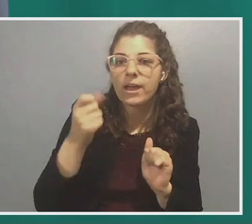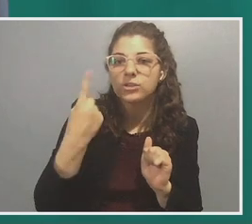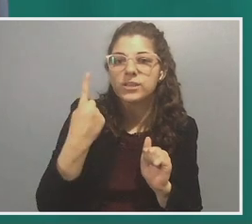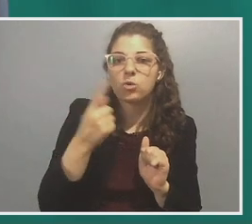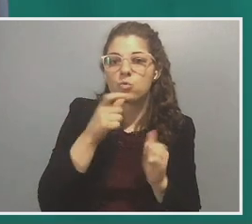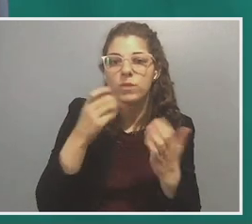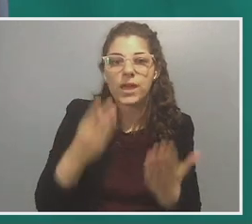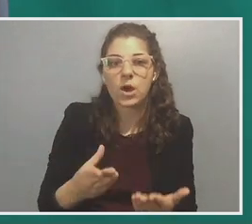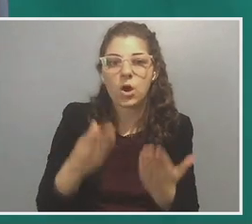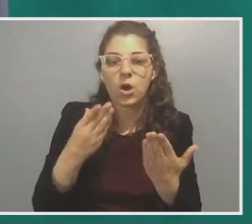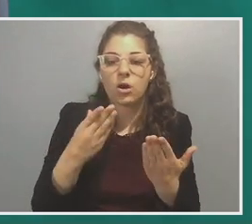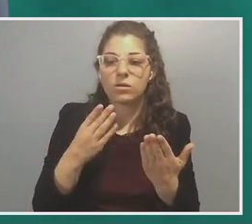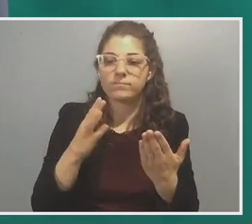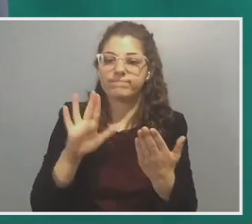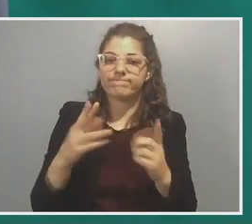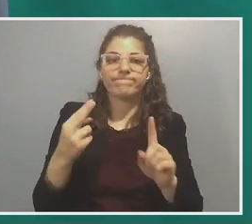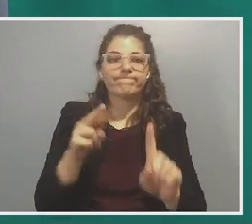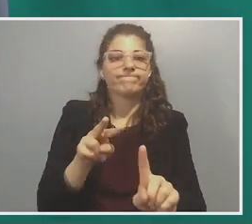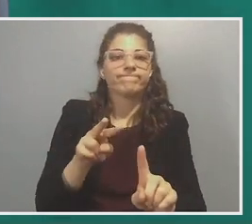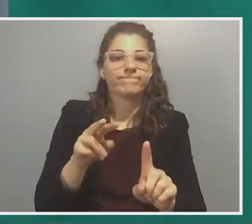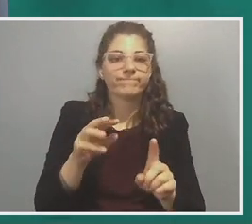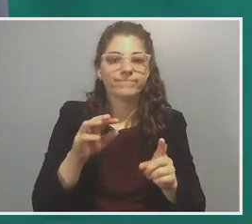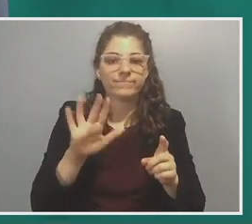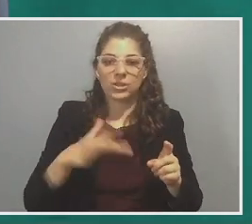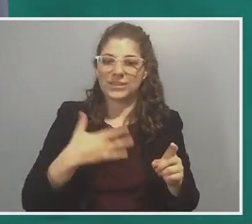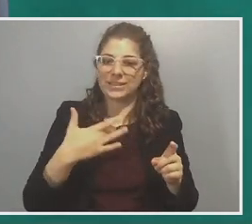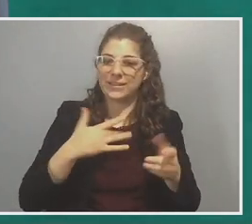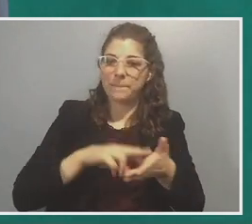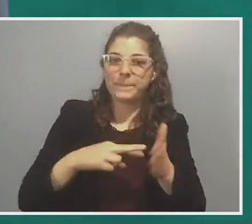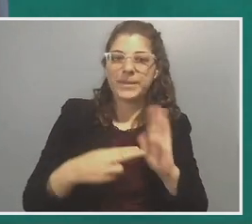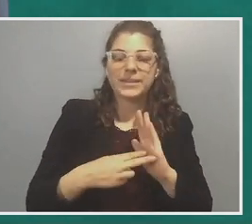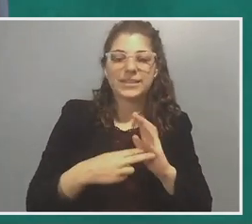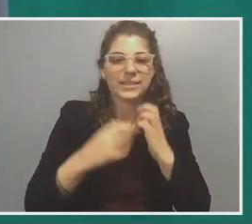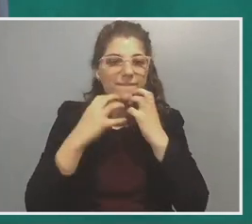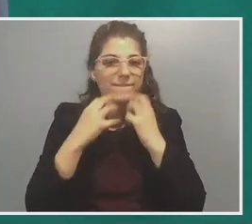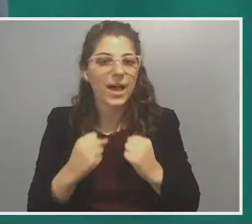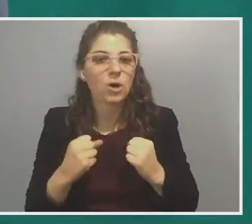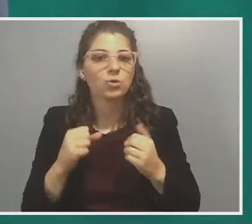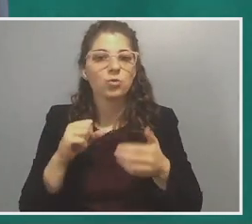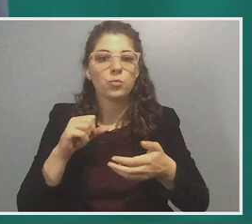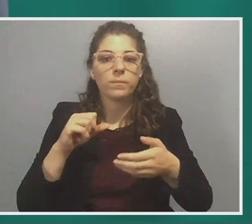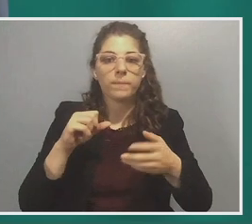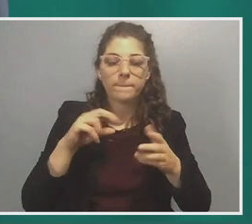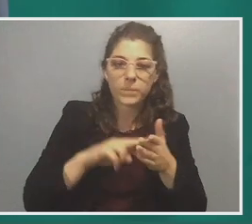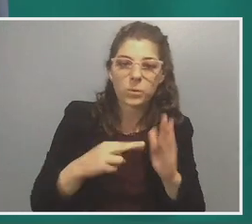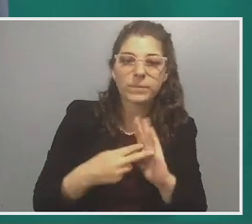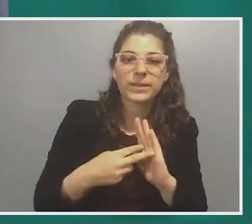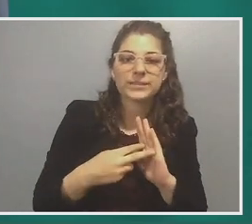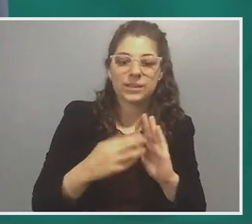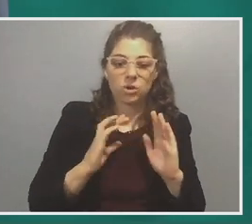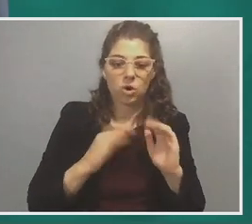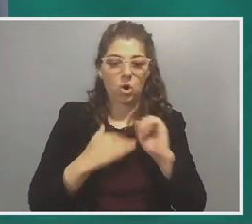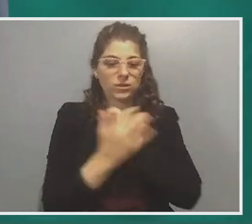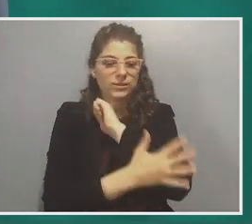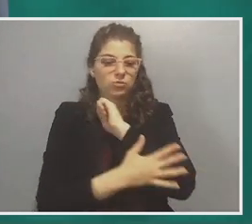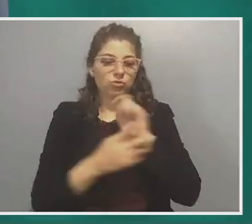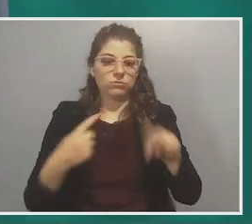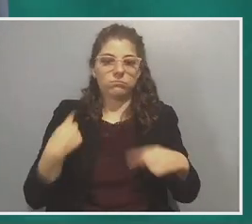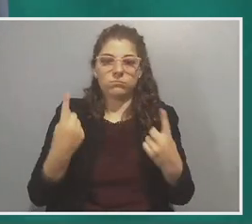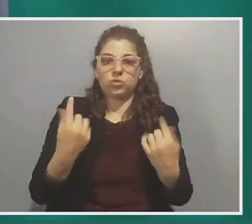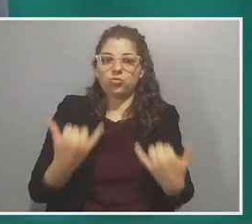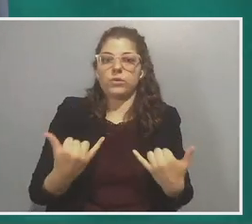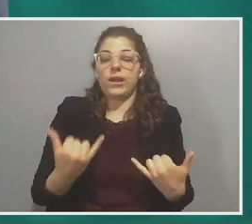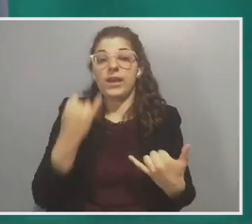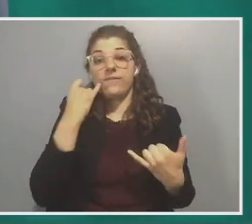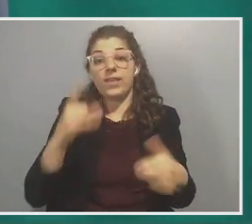they situate themselves and their sense of meaning and value and purpose, um, in our, in our country today. And if they were to accept a